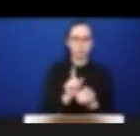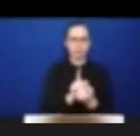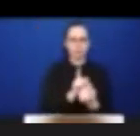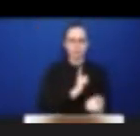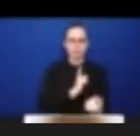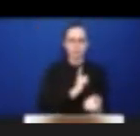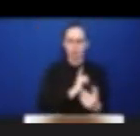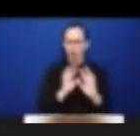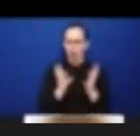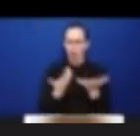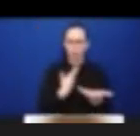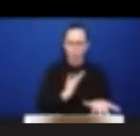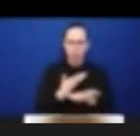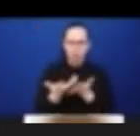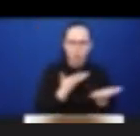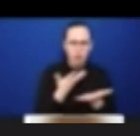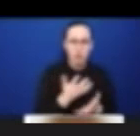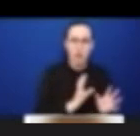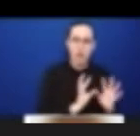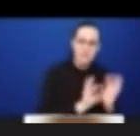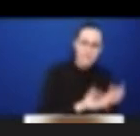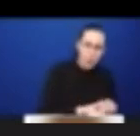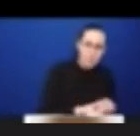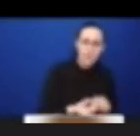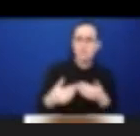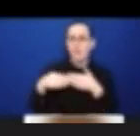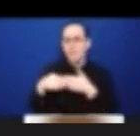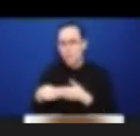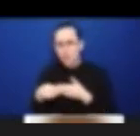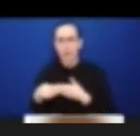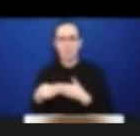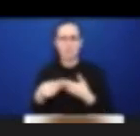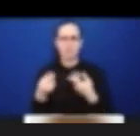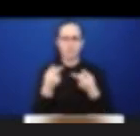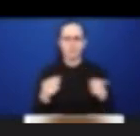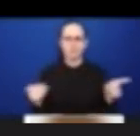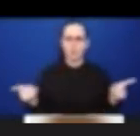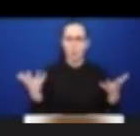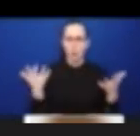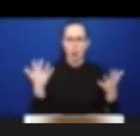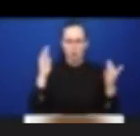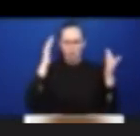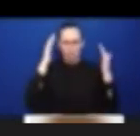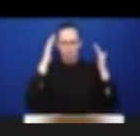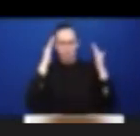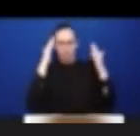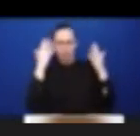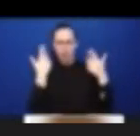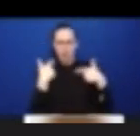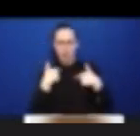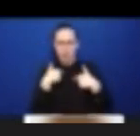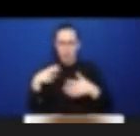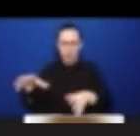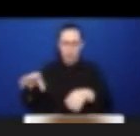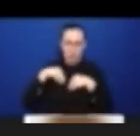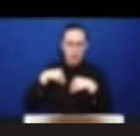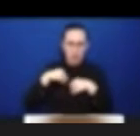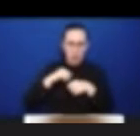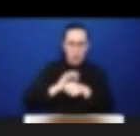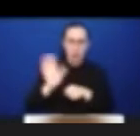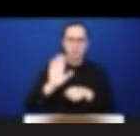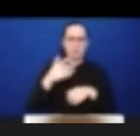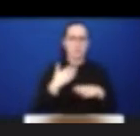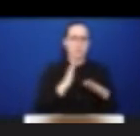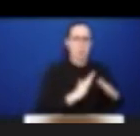Other stressors were fear of catching COVID-19 infection outside their homes or staying at hospitals without loved ones.